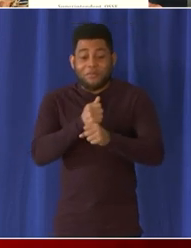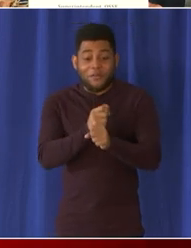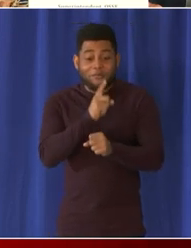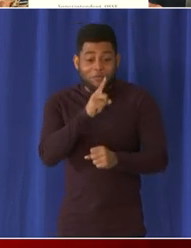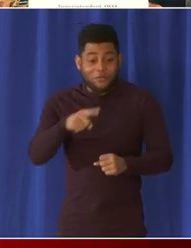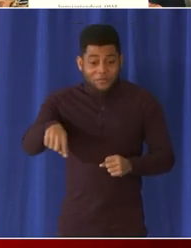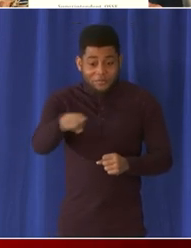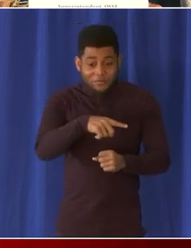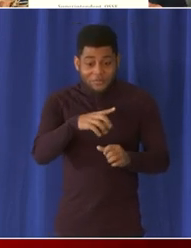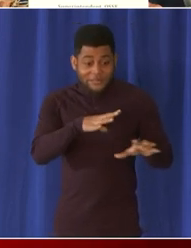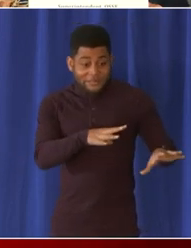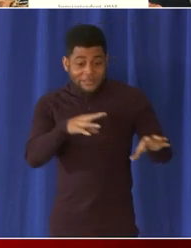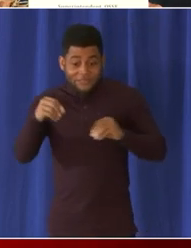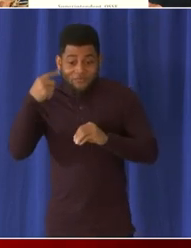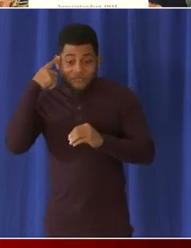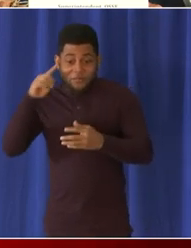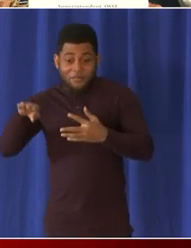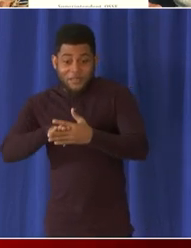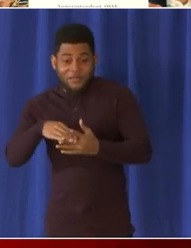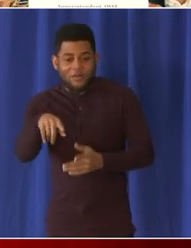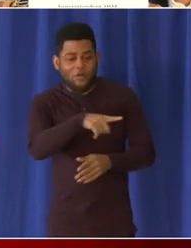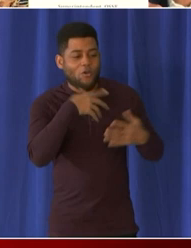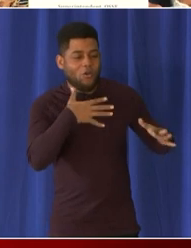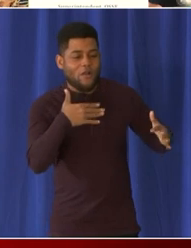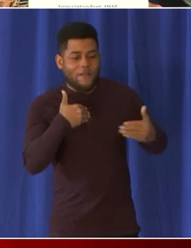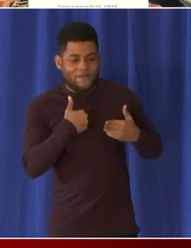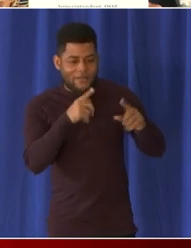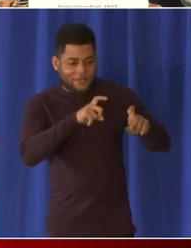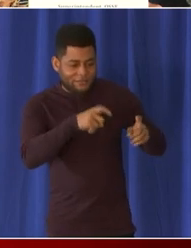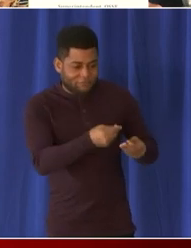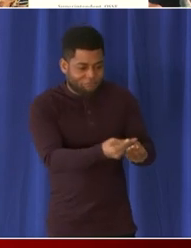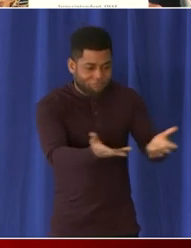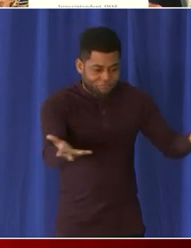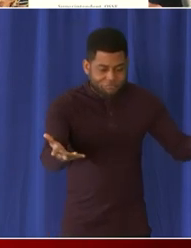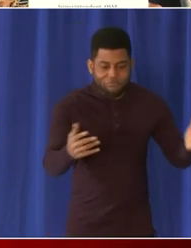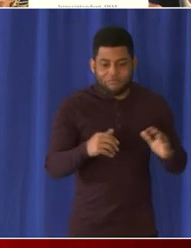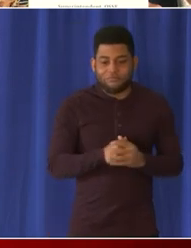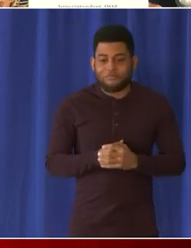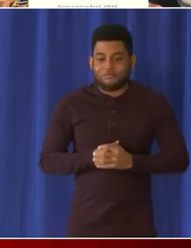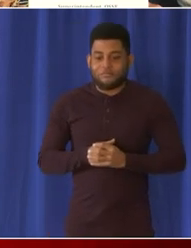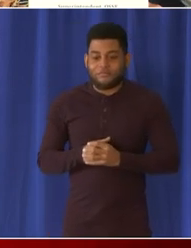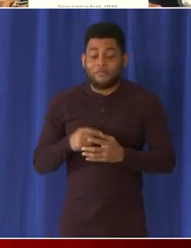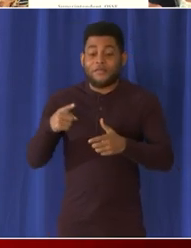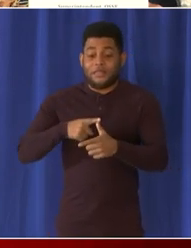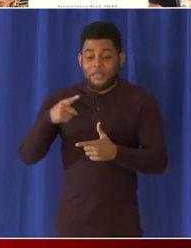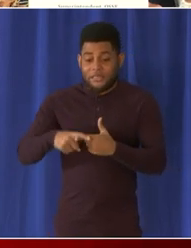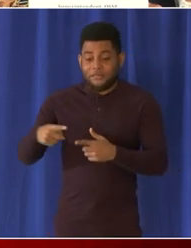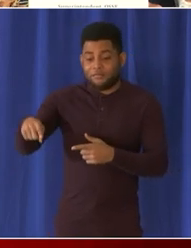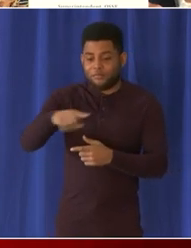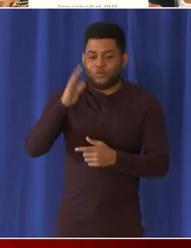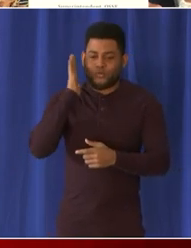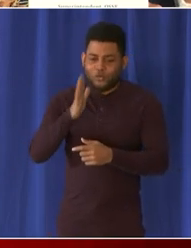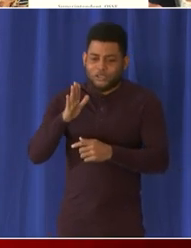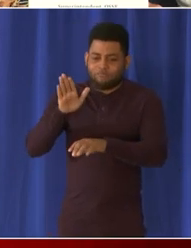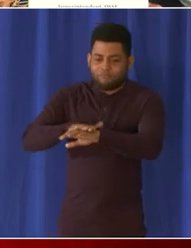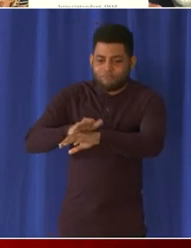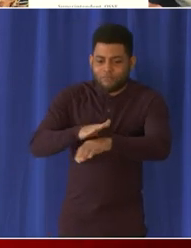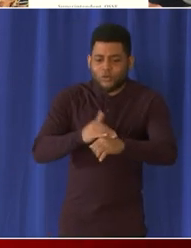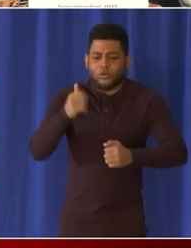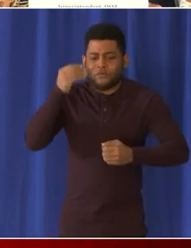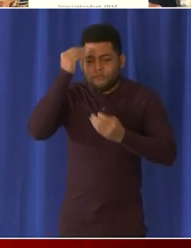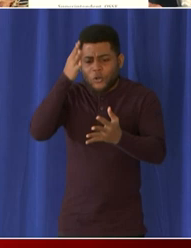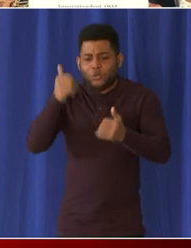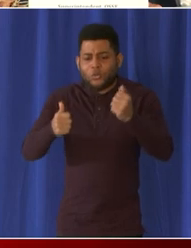take home with them and then dcps and public charter schools will issue guidance to families on which day they should test to return